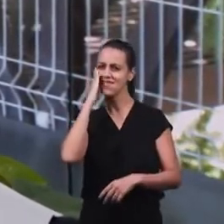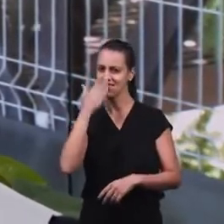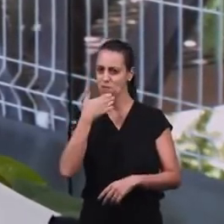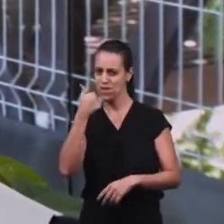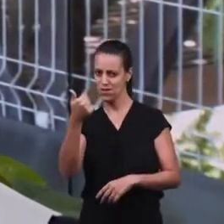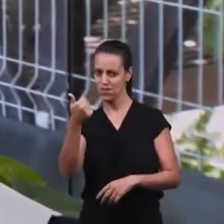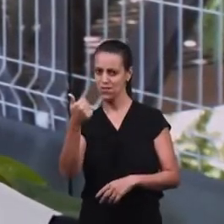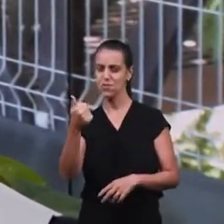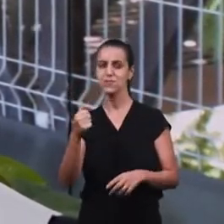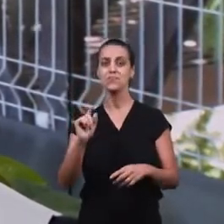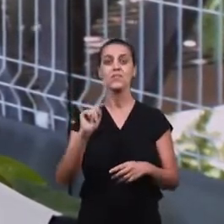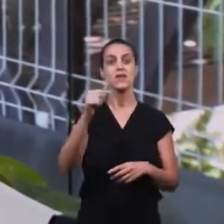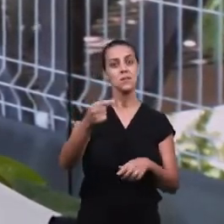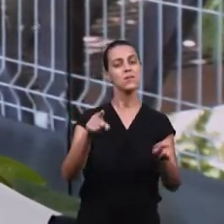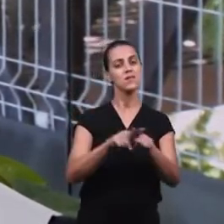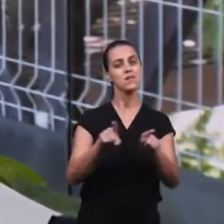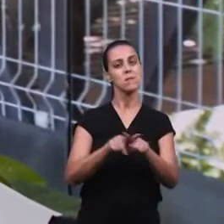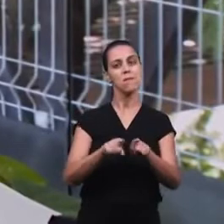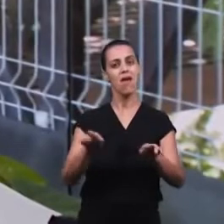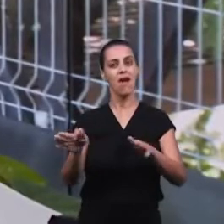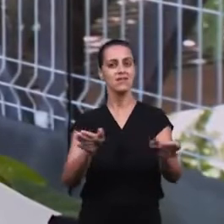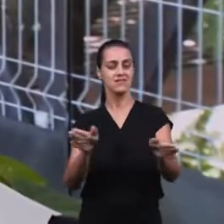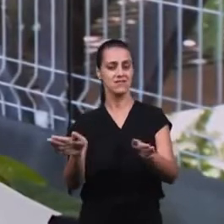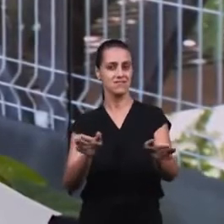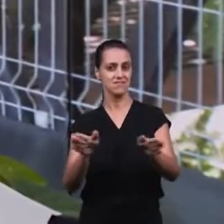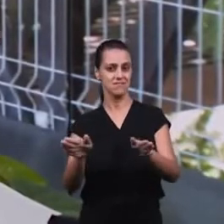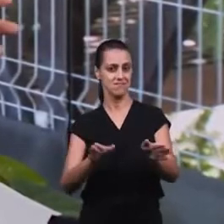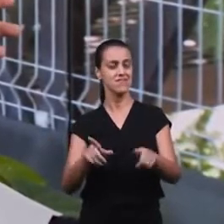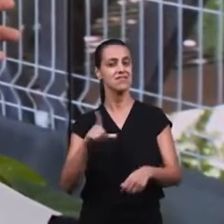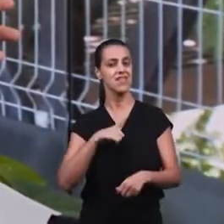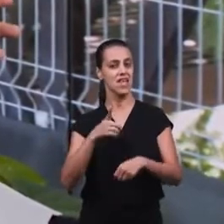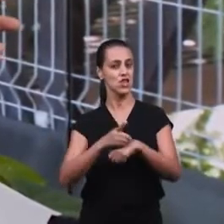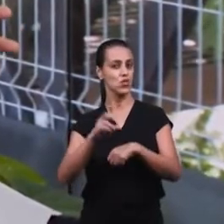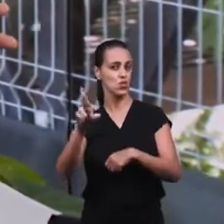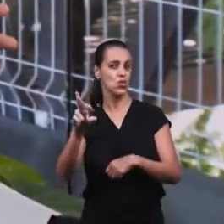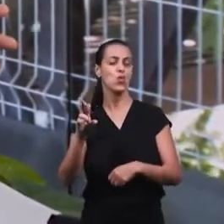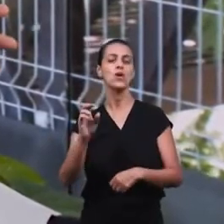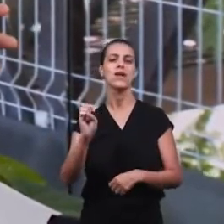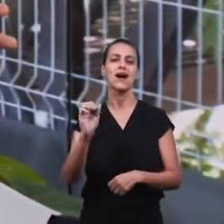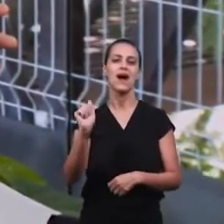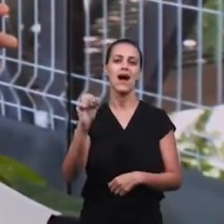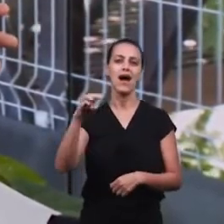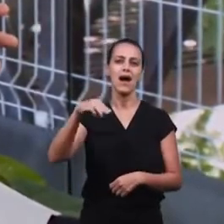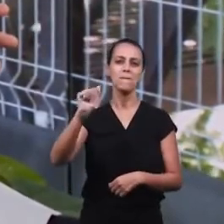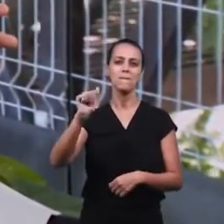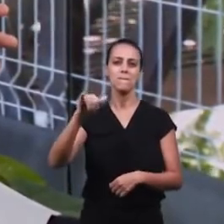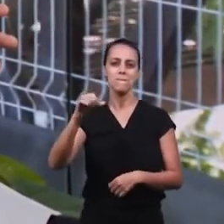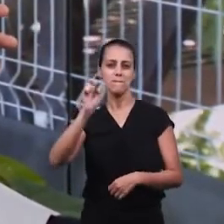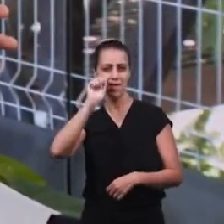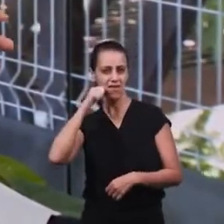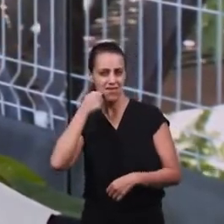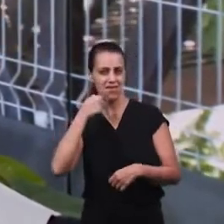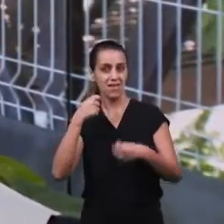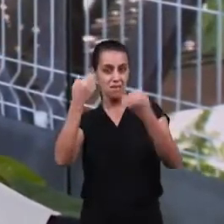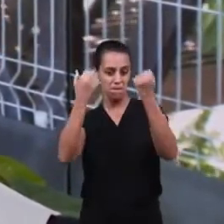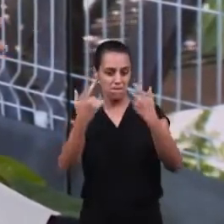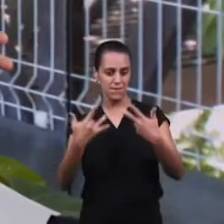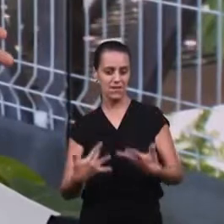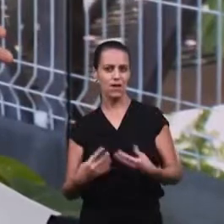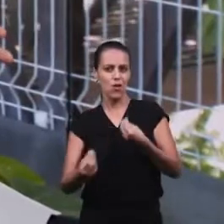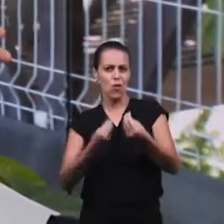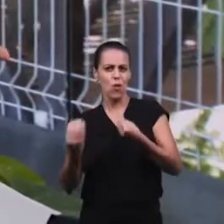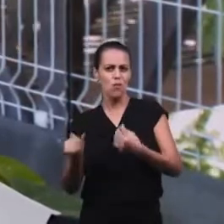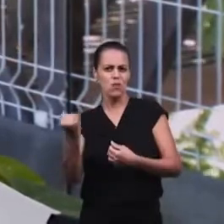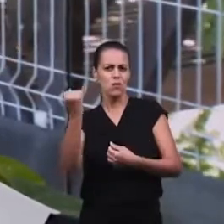it. After, we will watch Dr. Maria talking about the importance of the